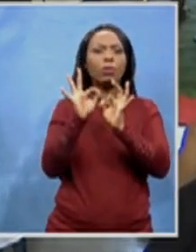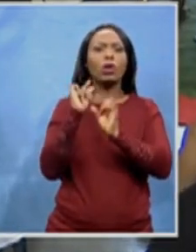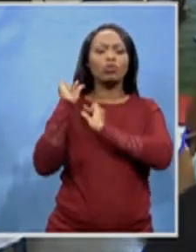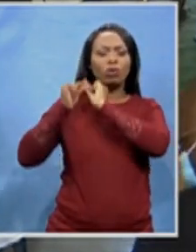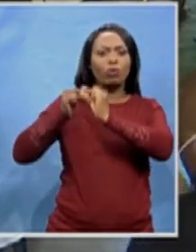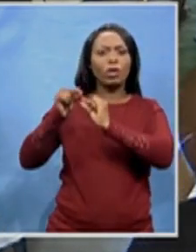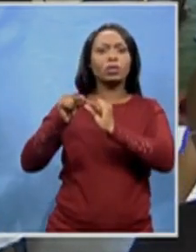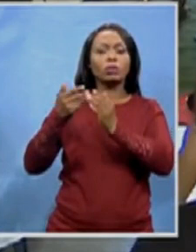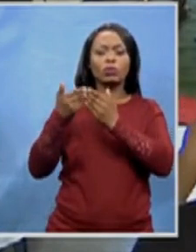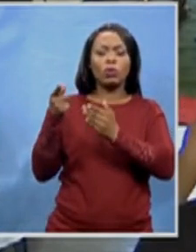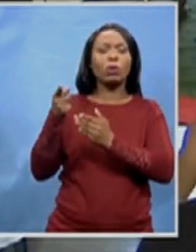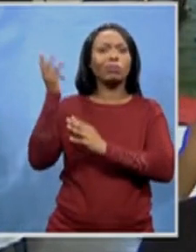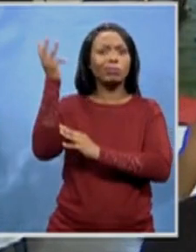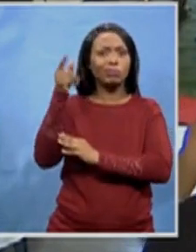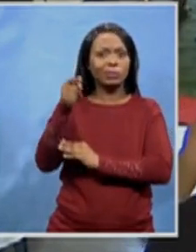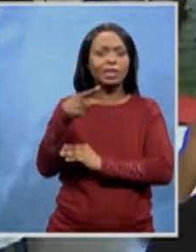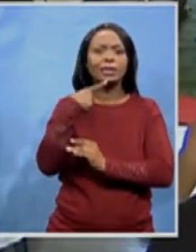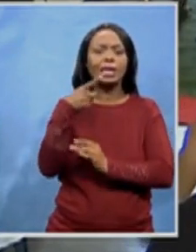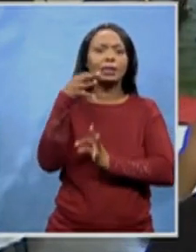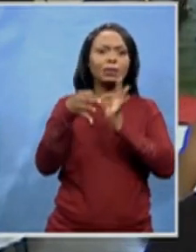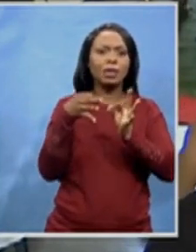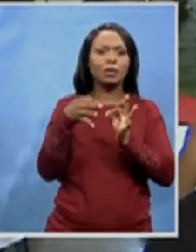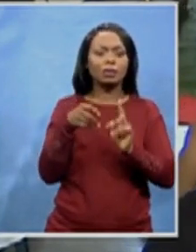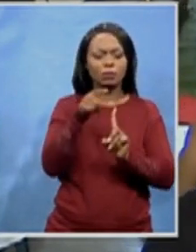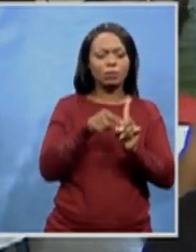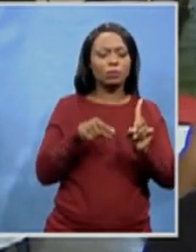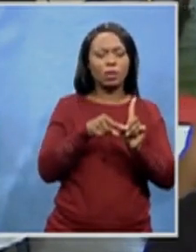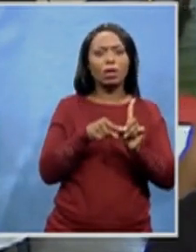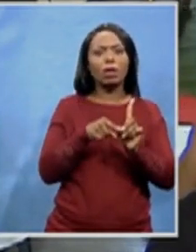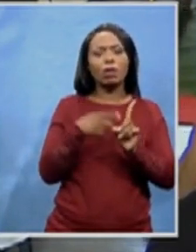Umoha Meliwe, Tufigile Mbalula worked very closely with them.